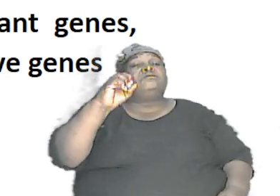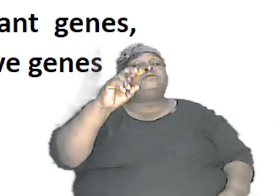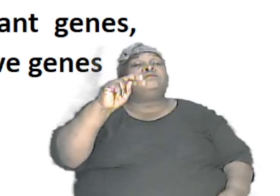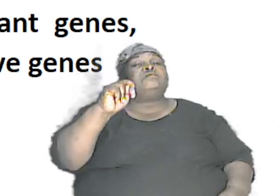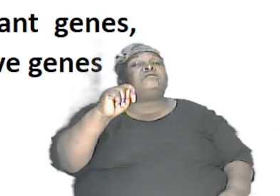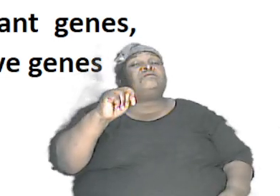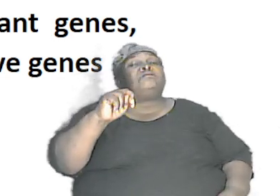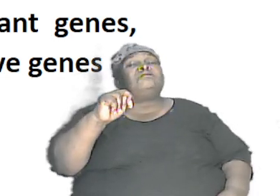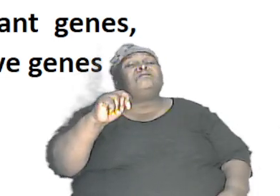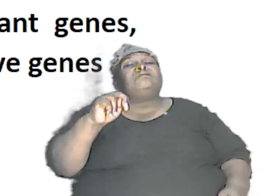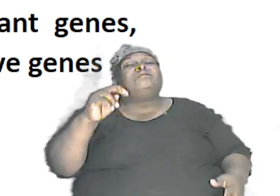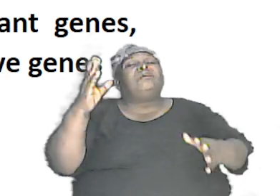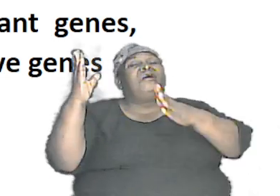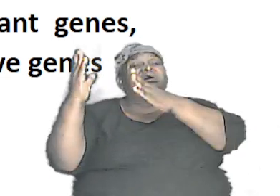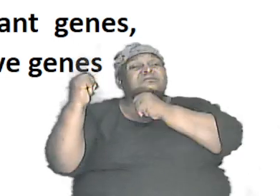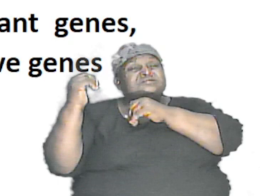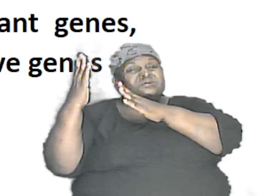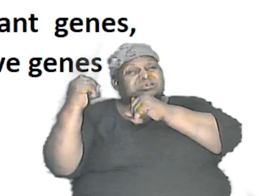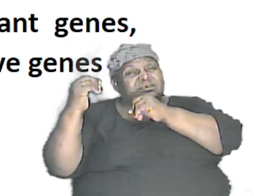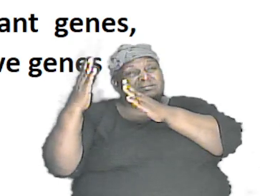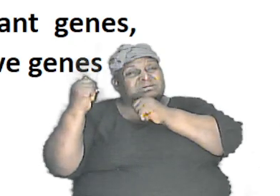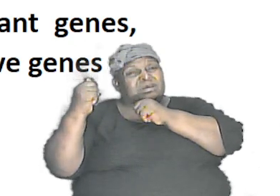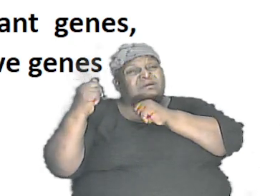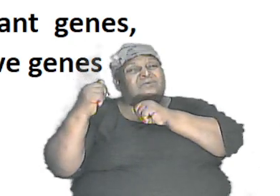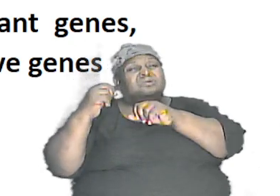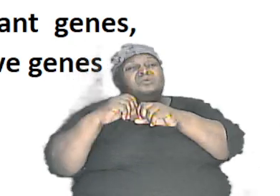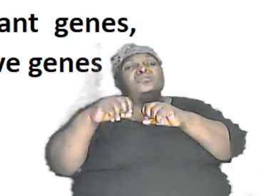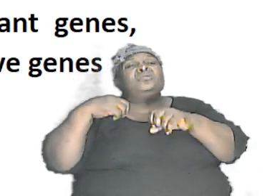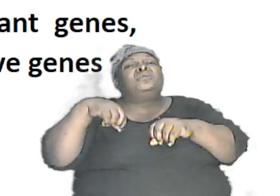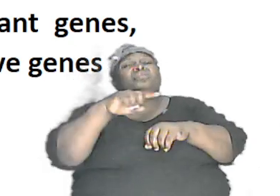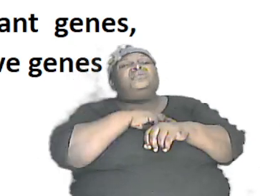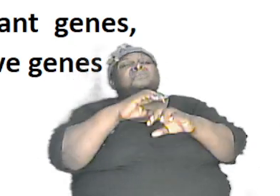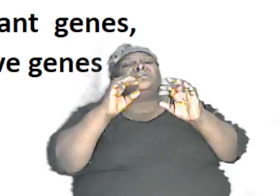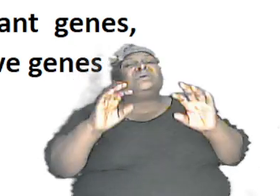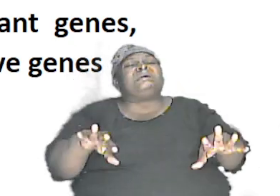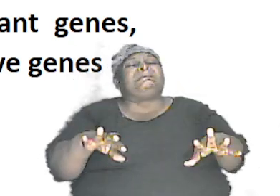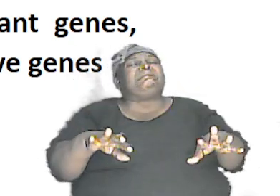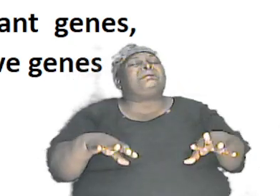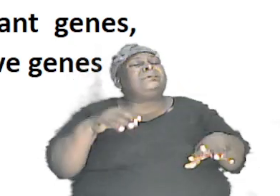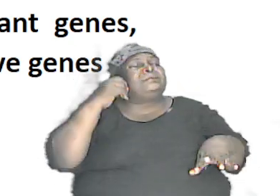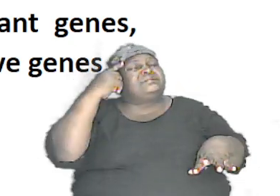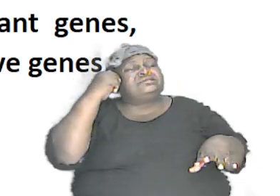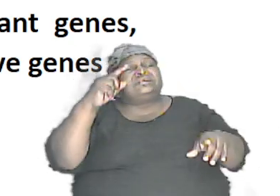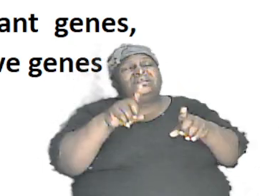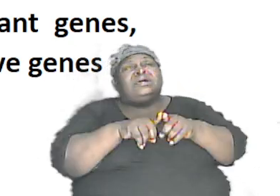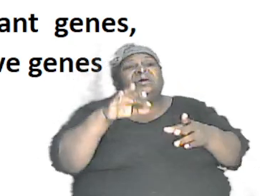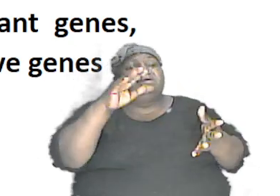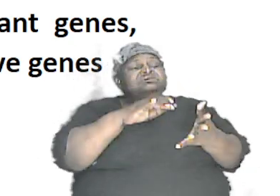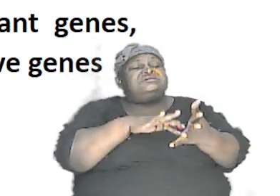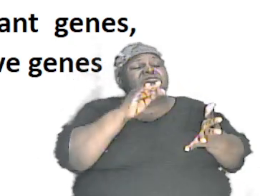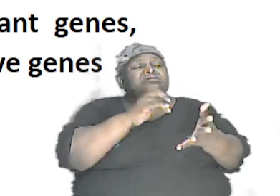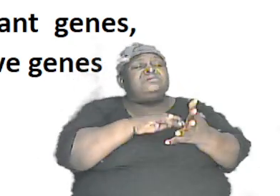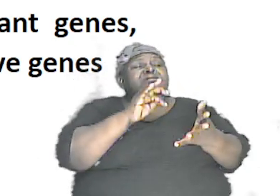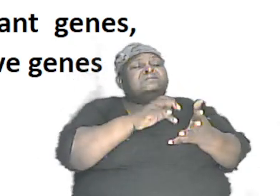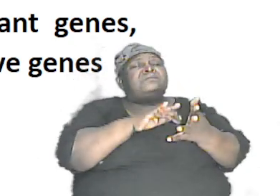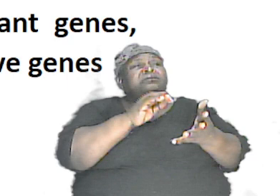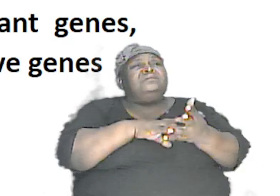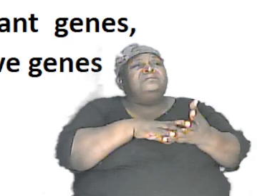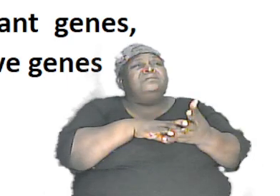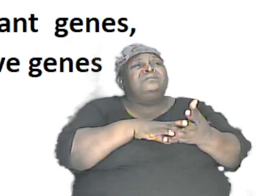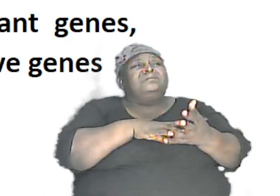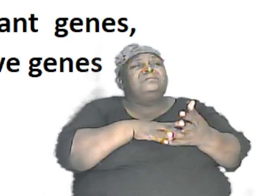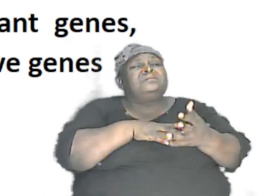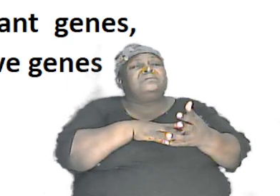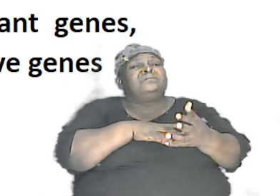an accepted norm so that we can understand as we study in genetics we label genes